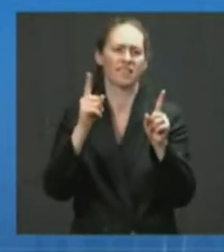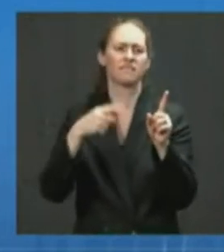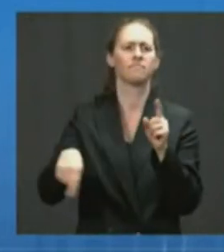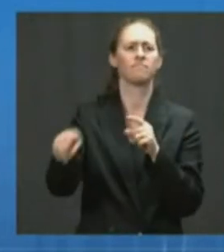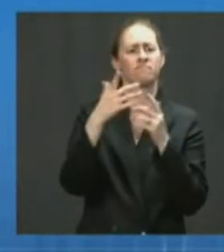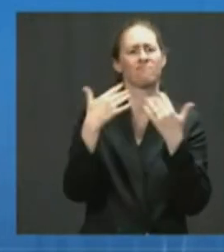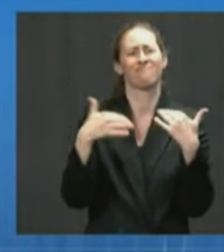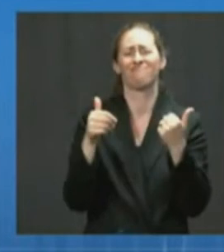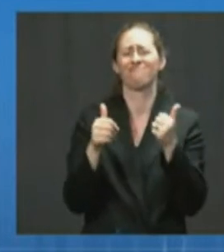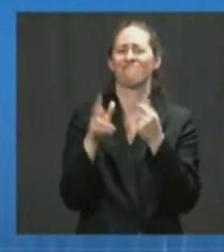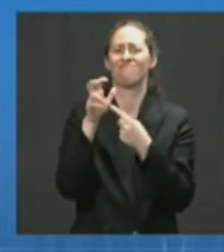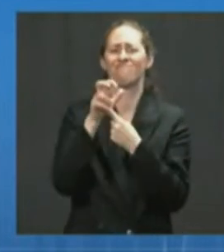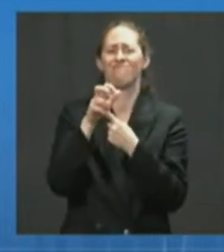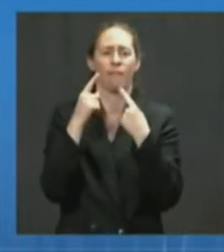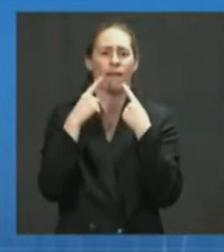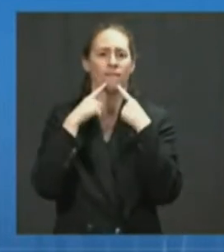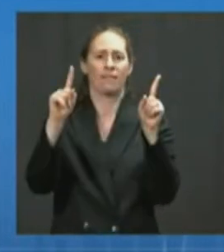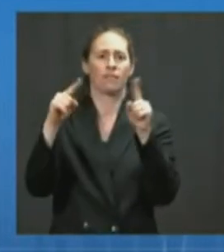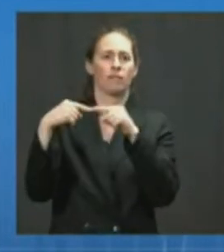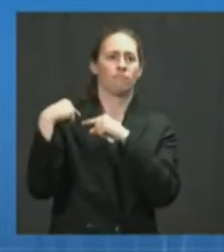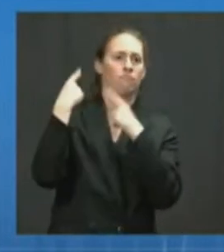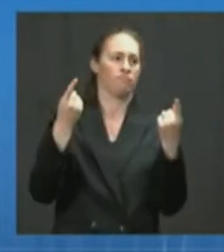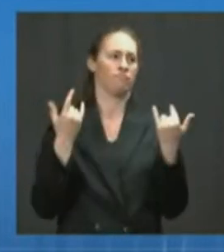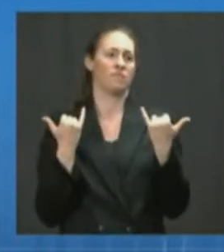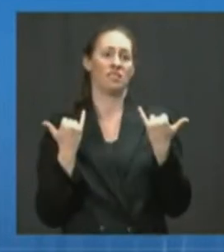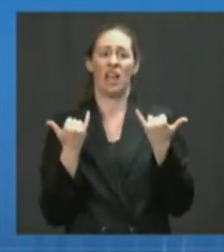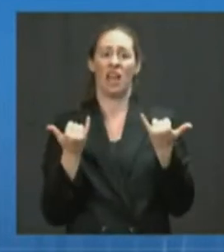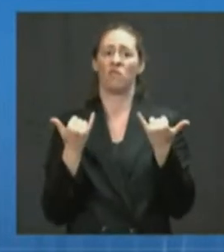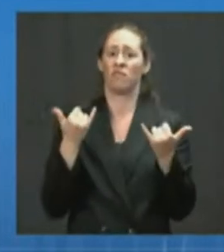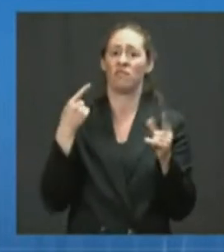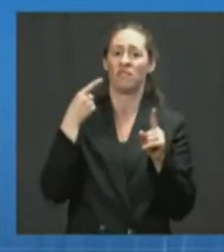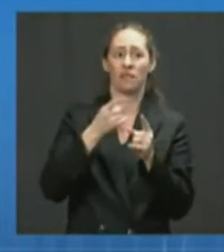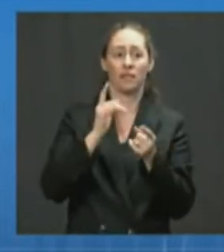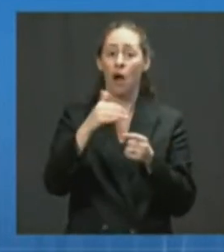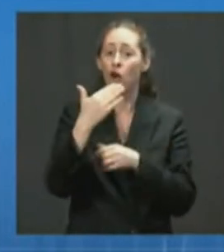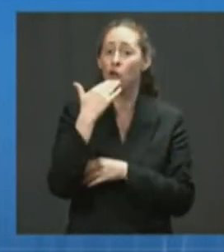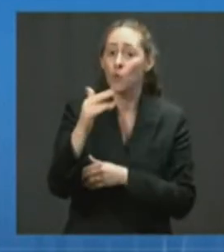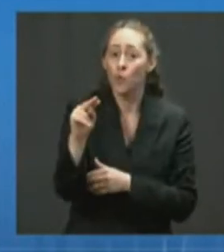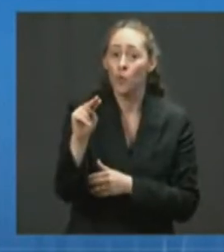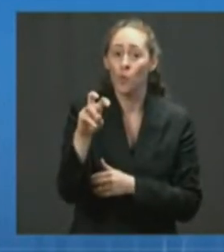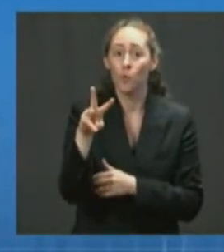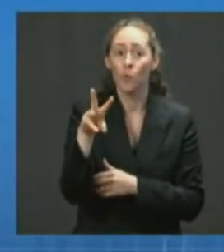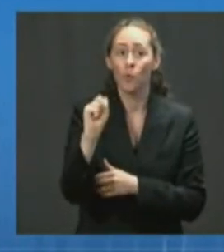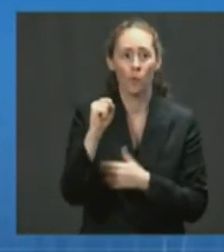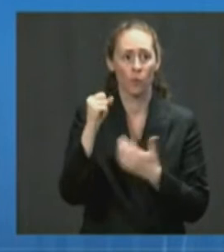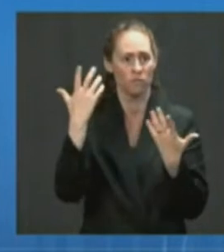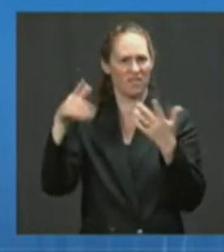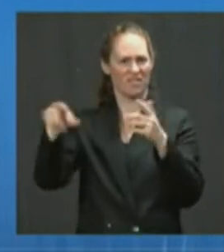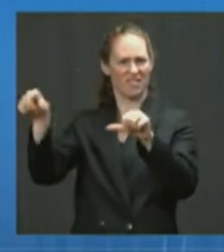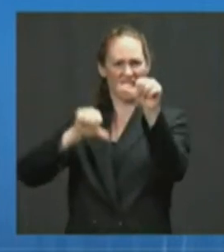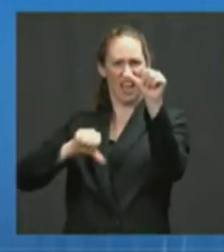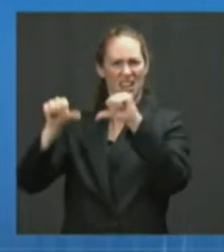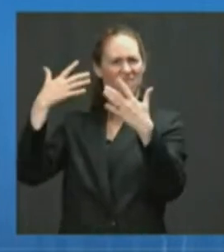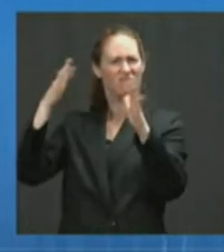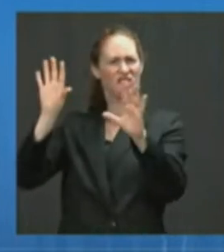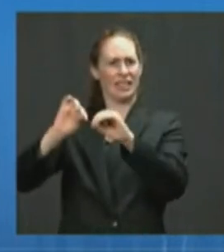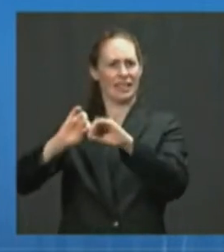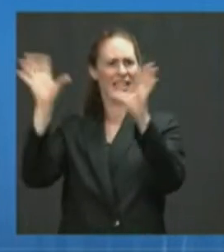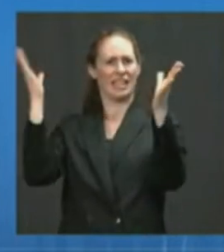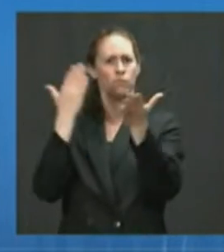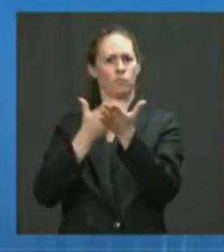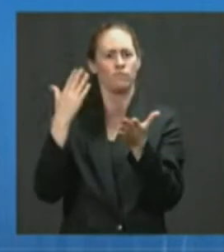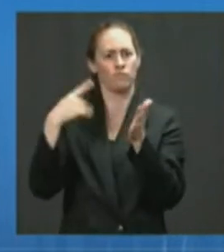that we have in modern medicine. And the good news is that current scientific evidence shows that our current vaccines are working